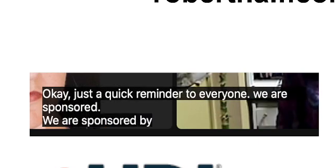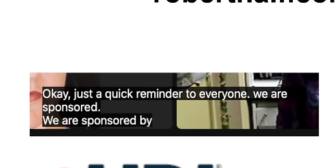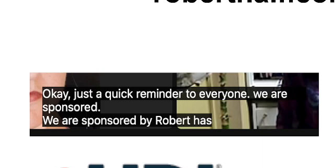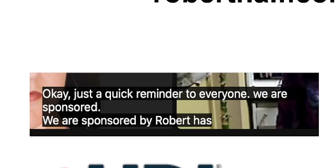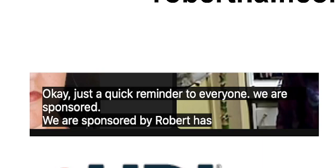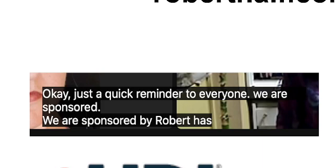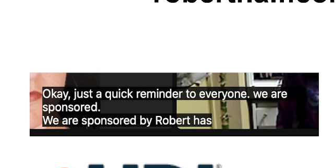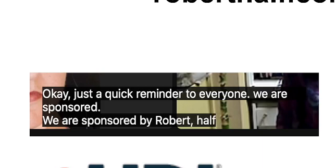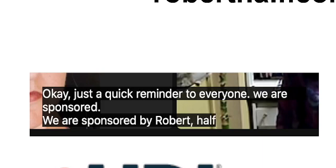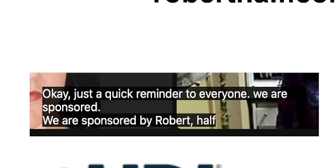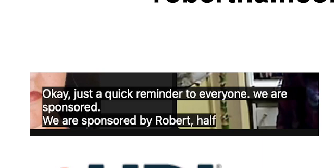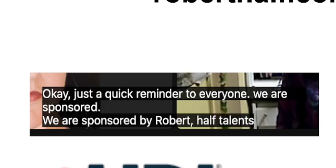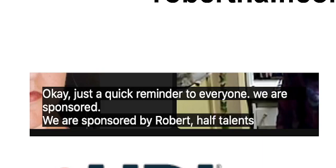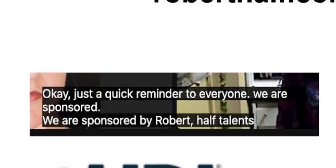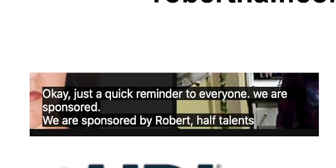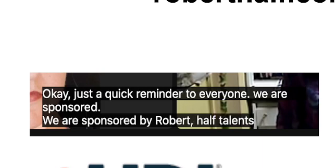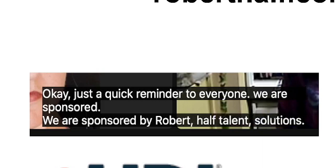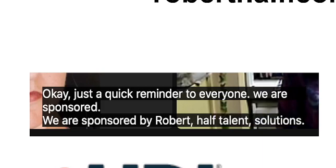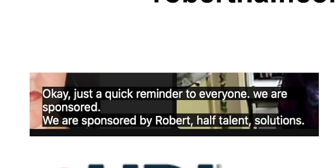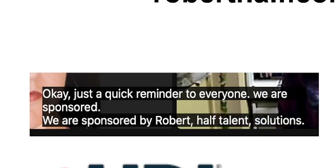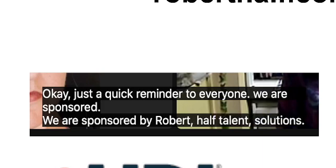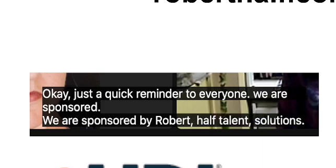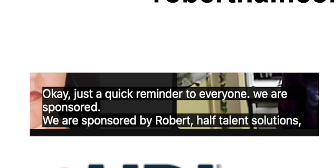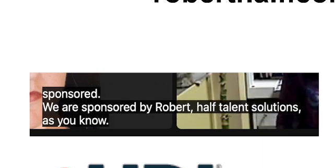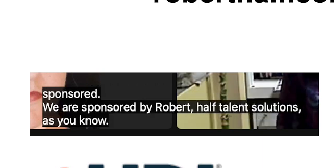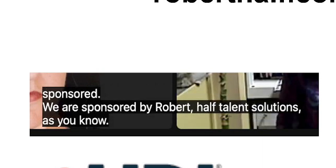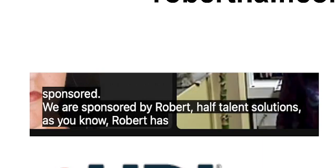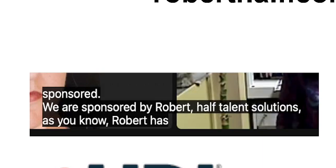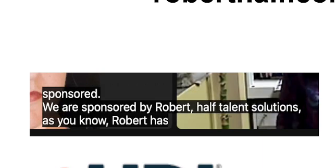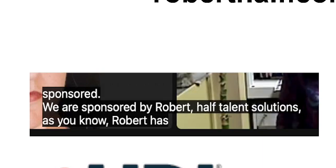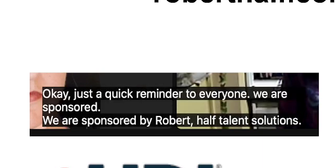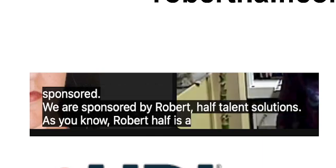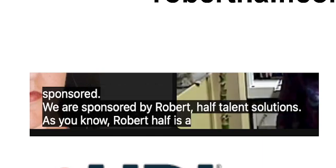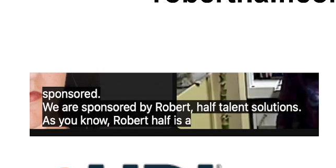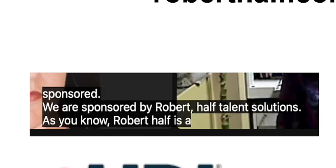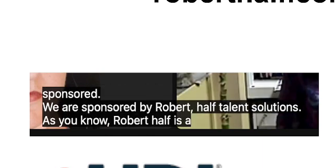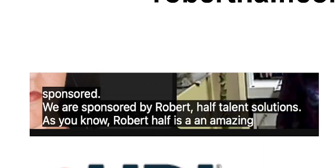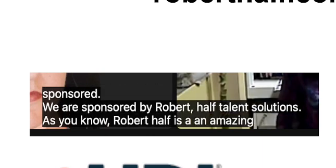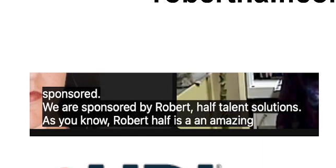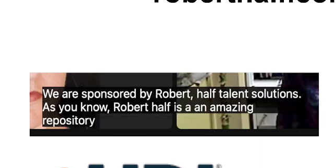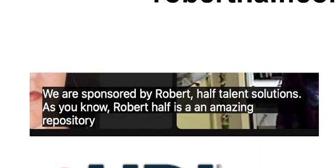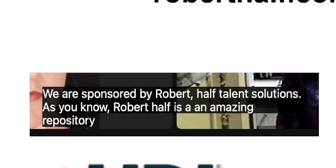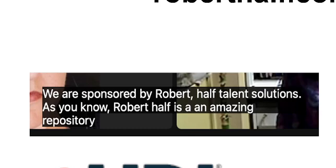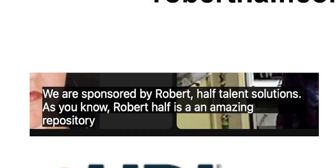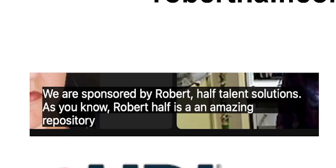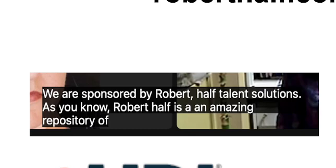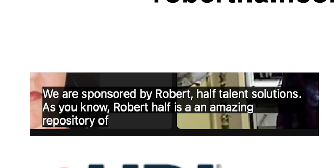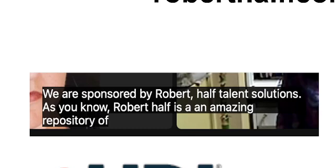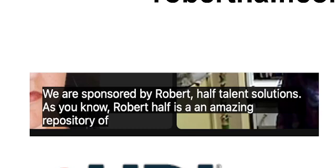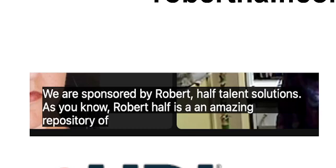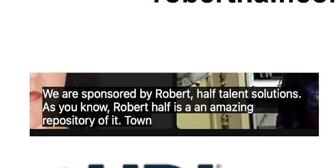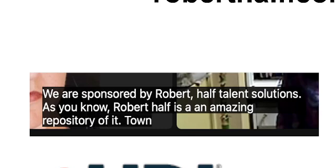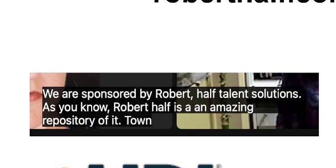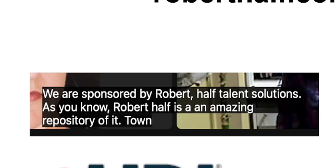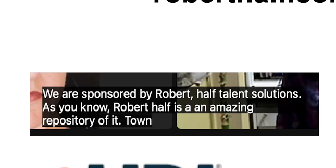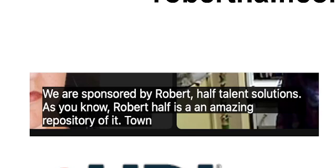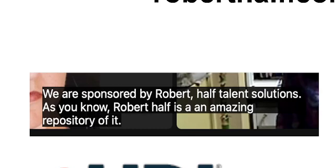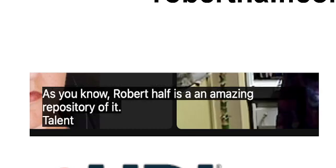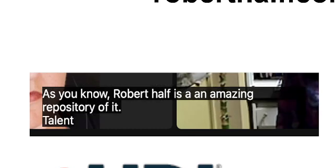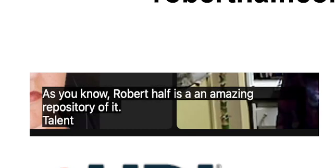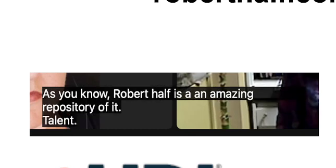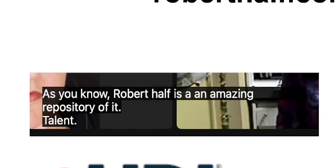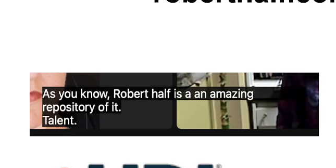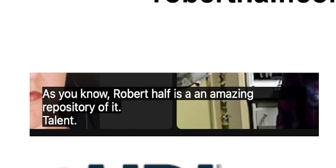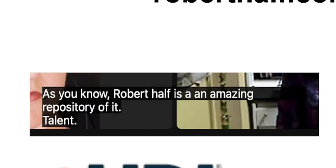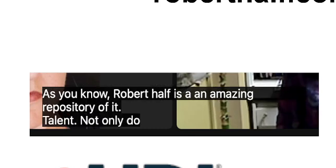talent solutions as you know Robert half is a an amazing repository of IT talent not only